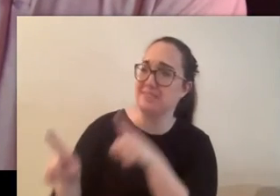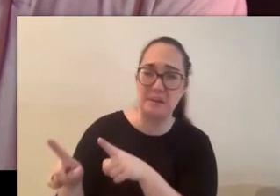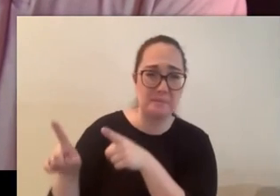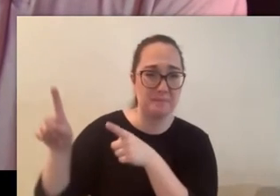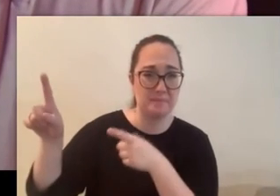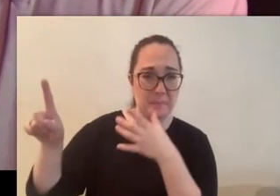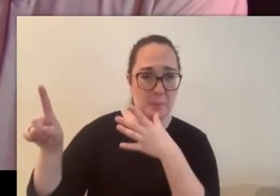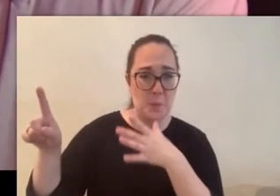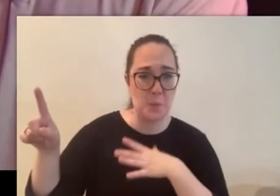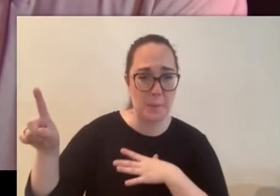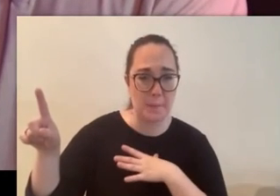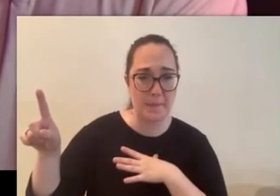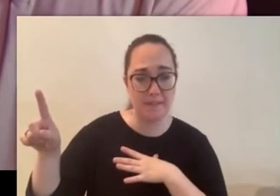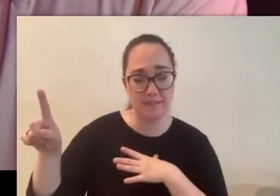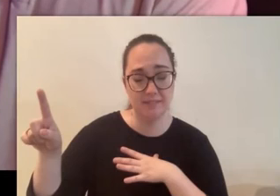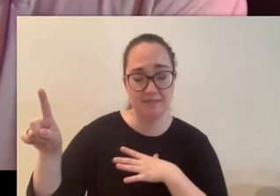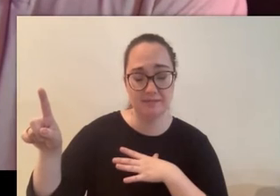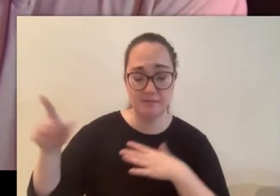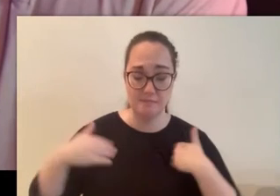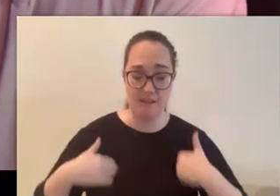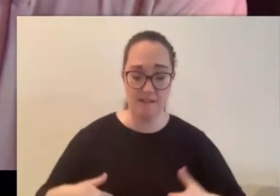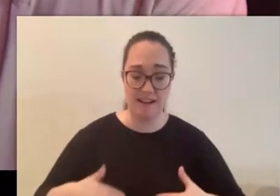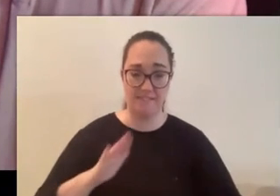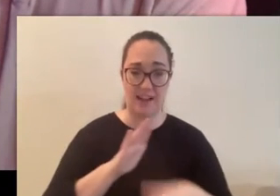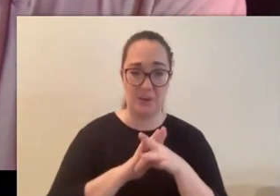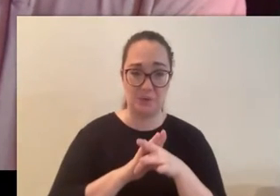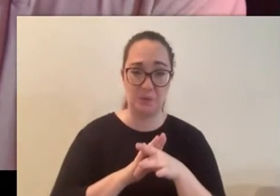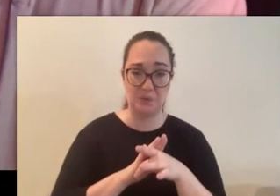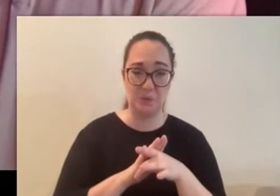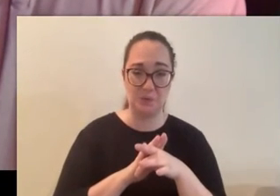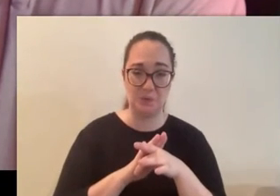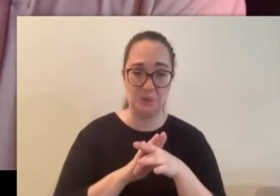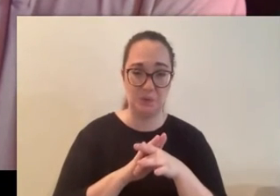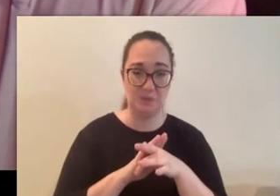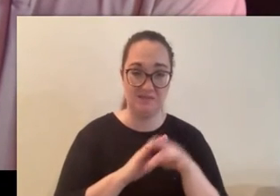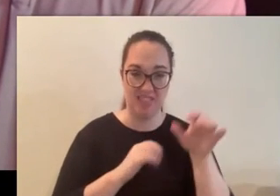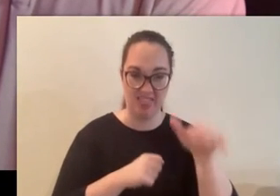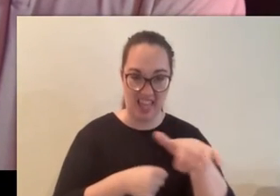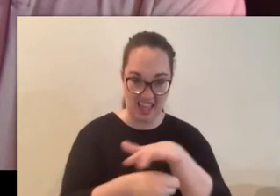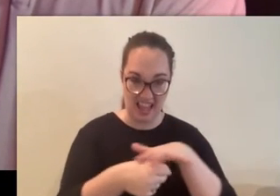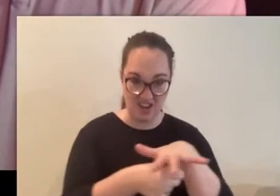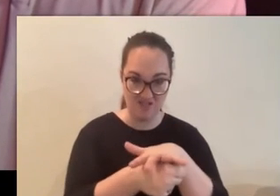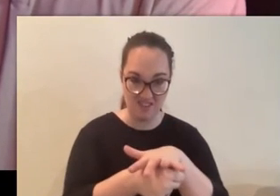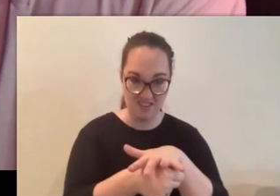in the area not a day after i was there